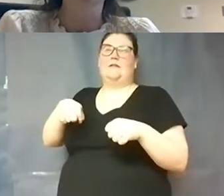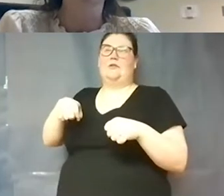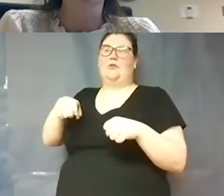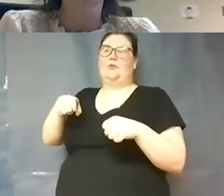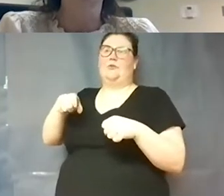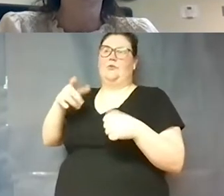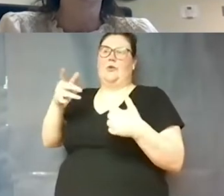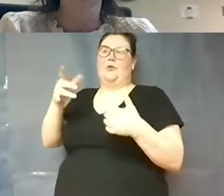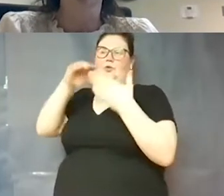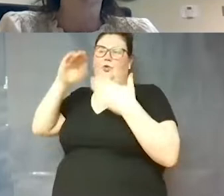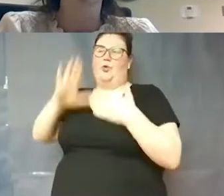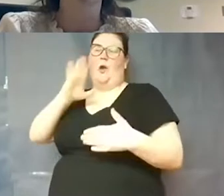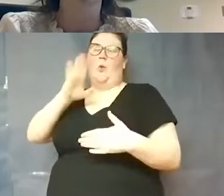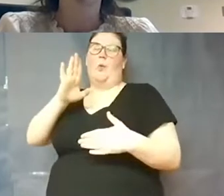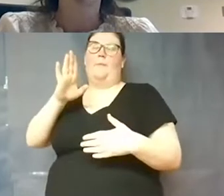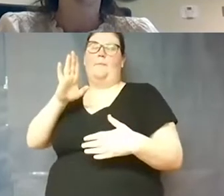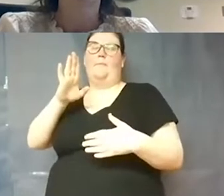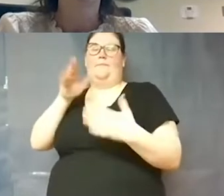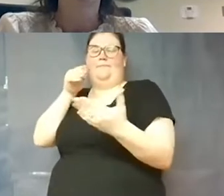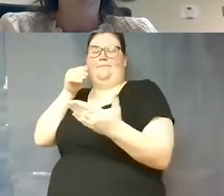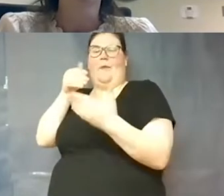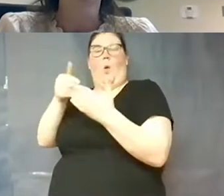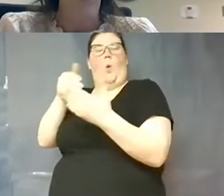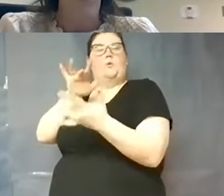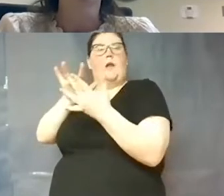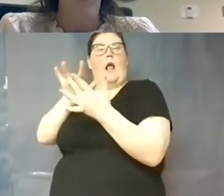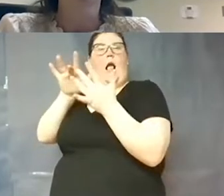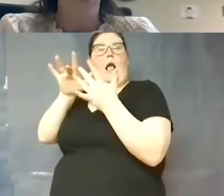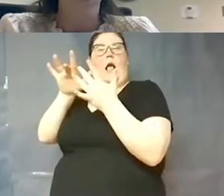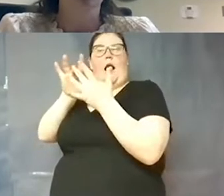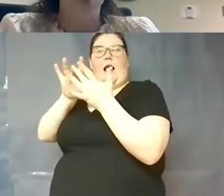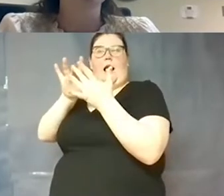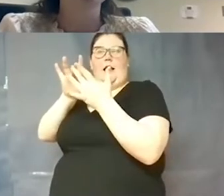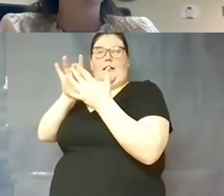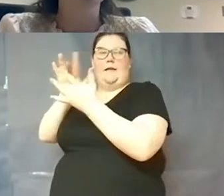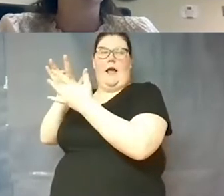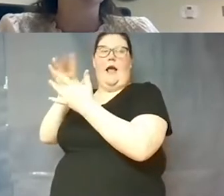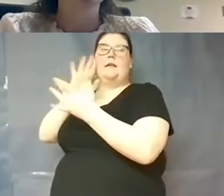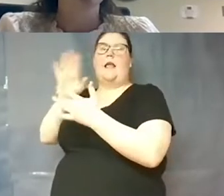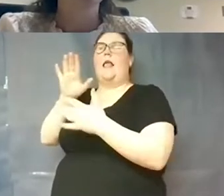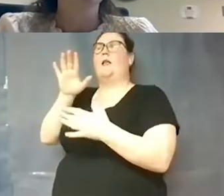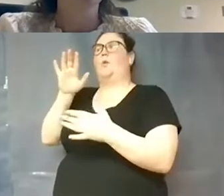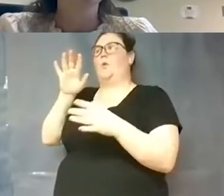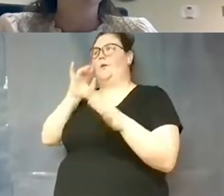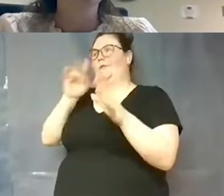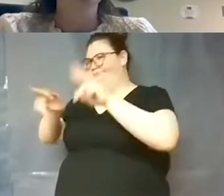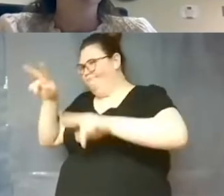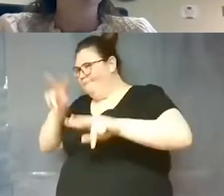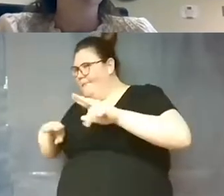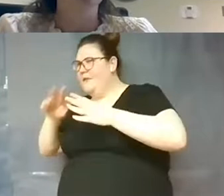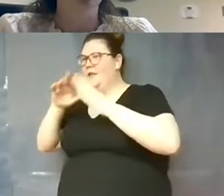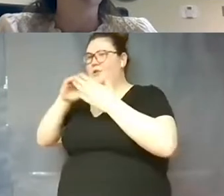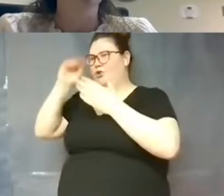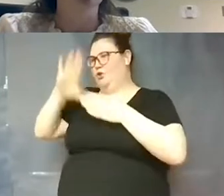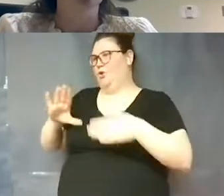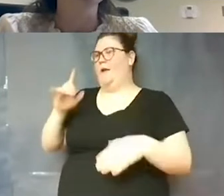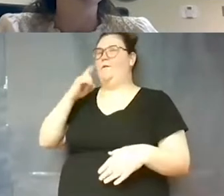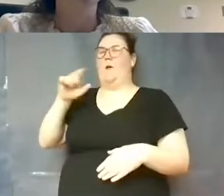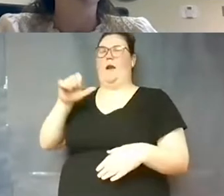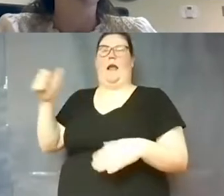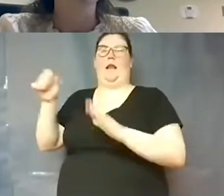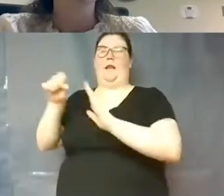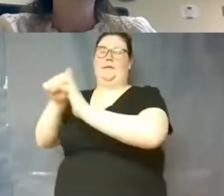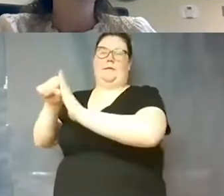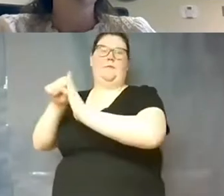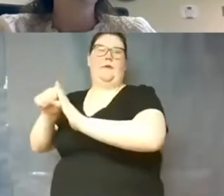contacts and then they would be monitored um for the students to that would might have any symptoms and that would then make them be a probable case